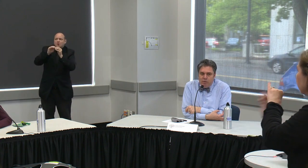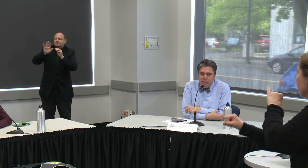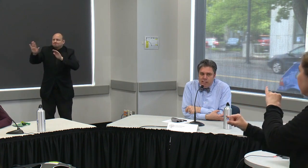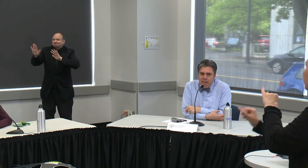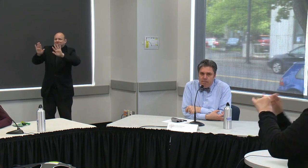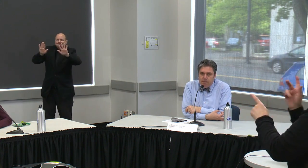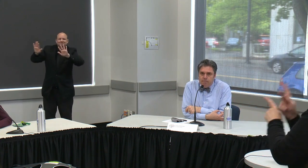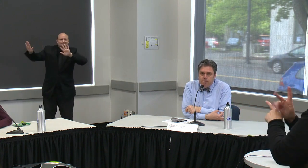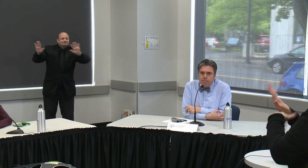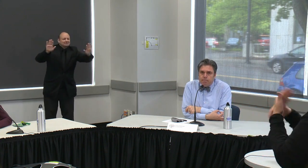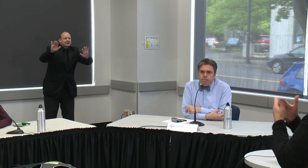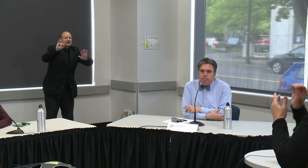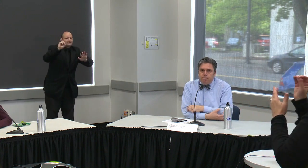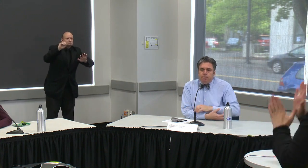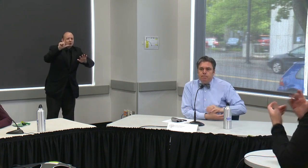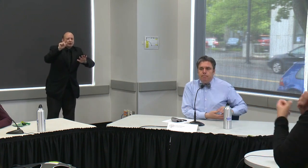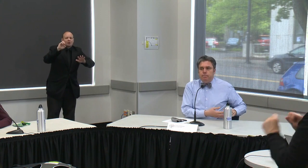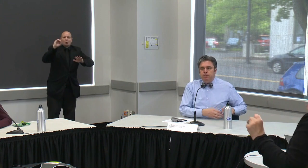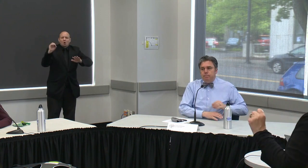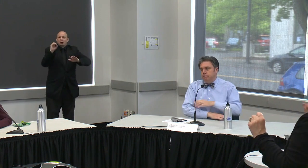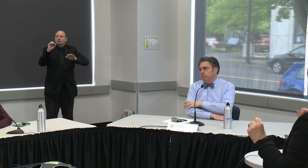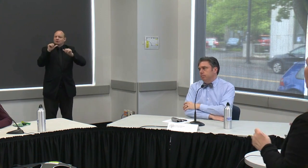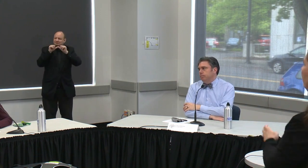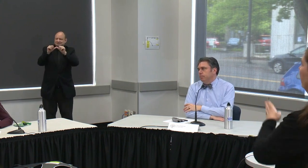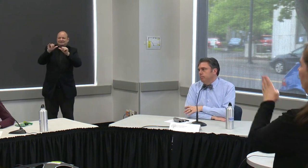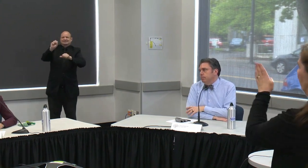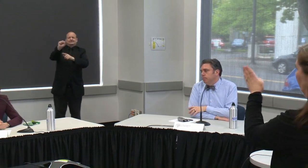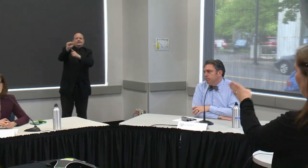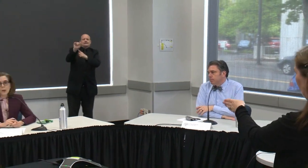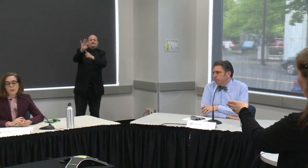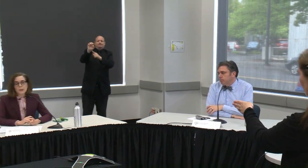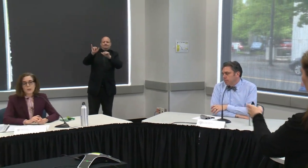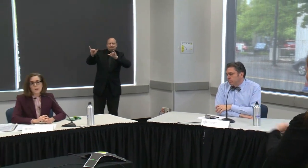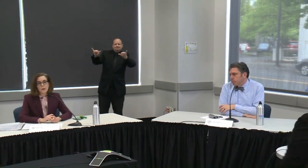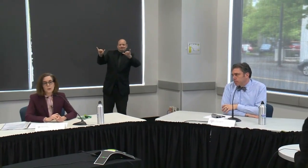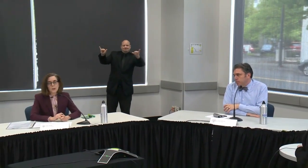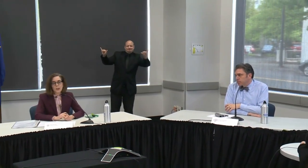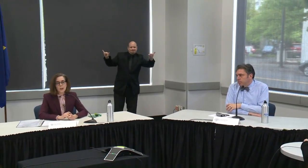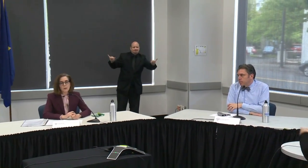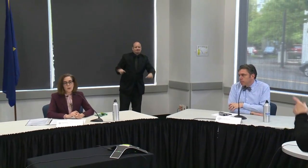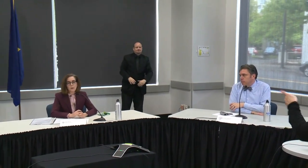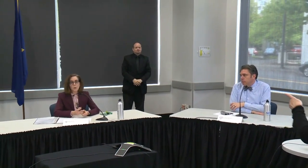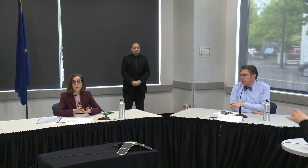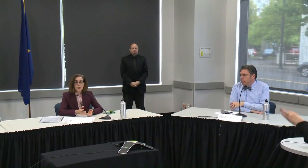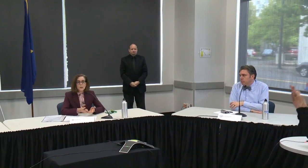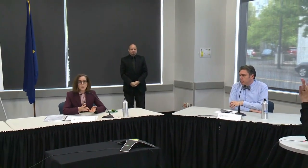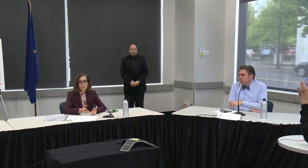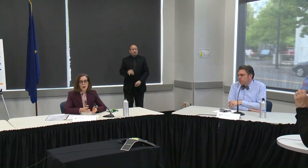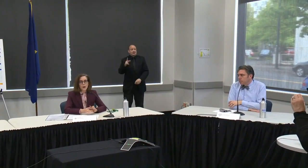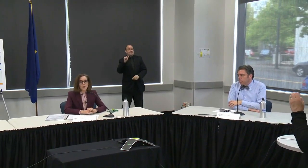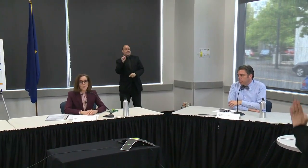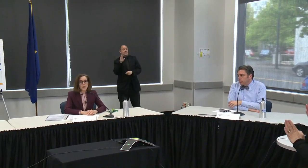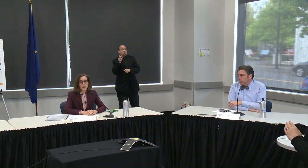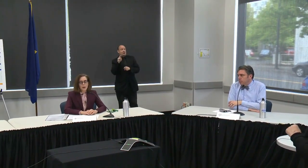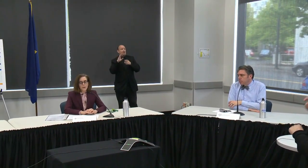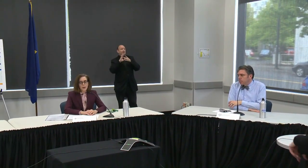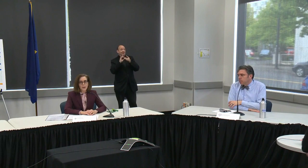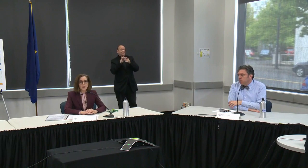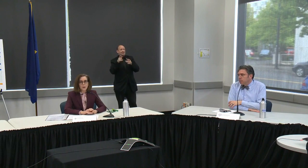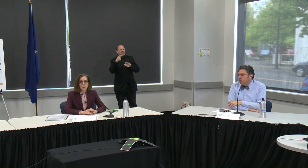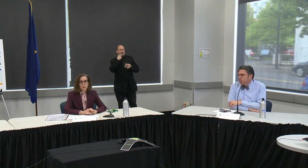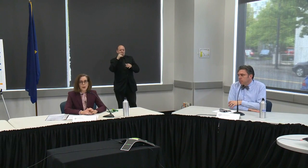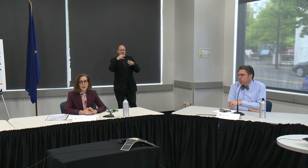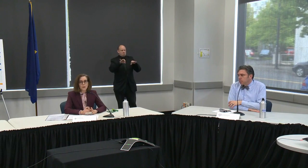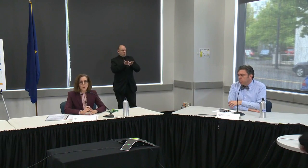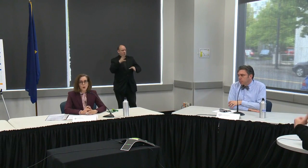keep oregonians safe brad and i also think it's important for oregonians to understand that the reason why we have